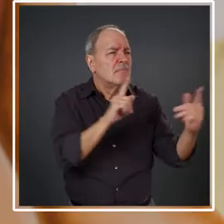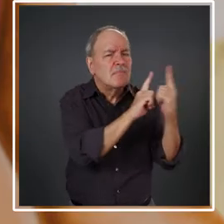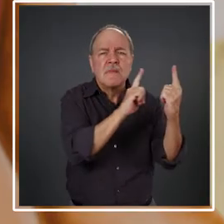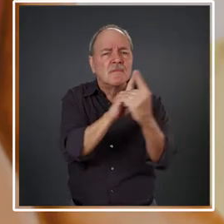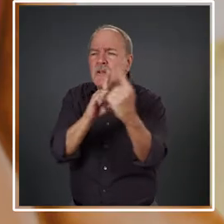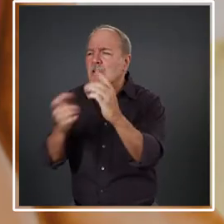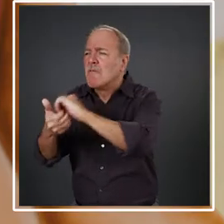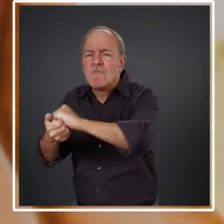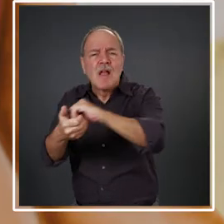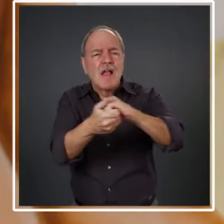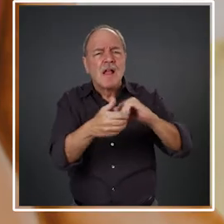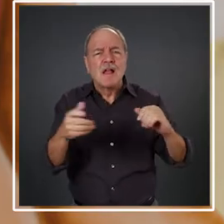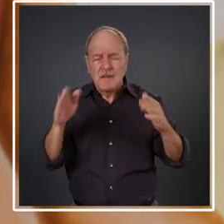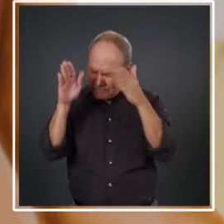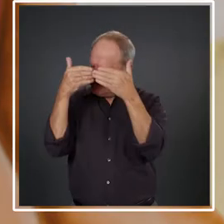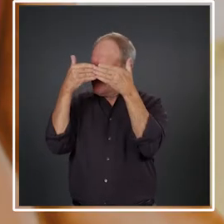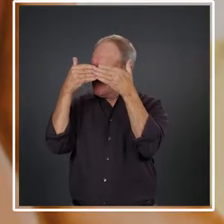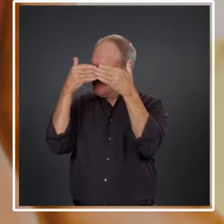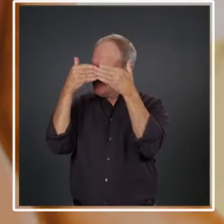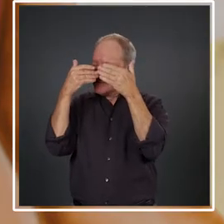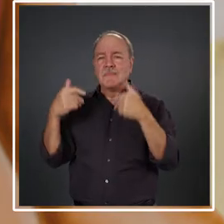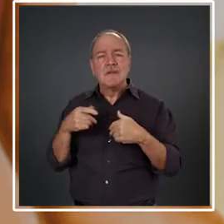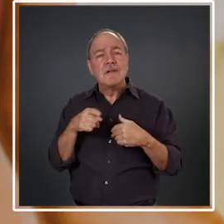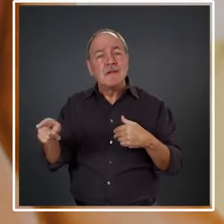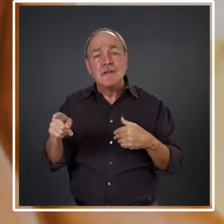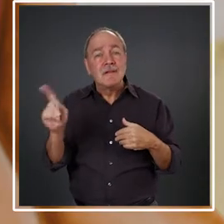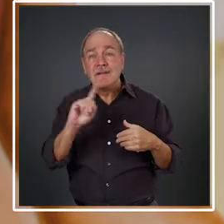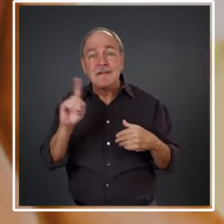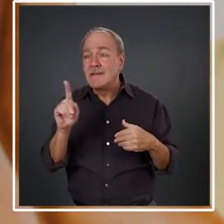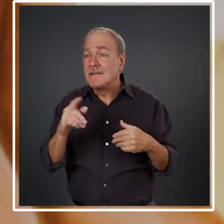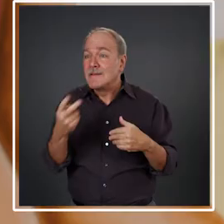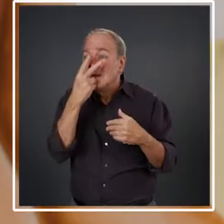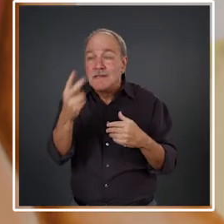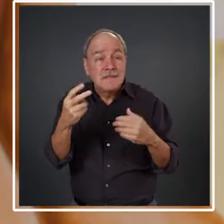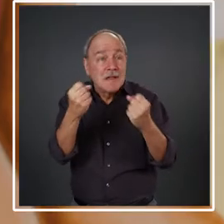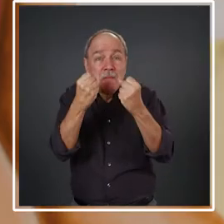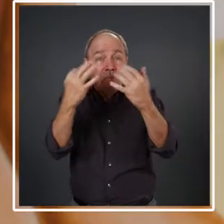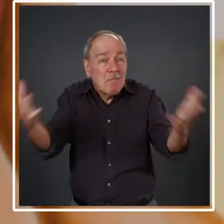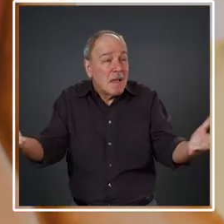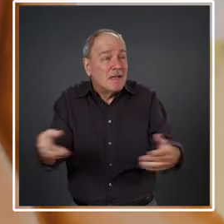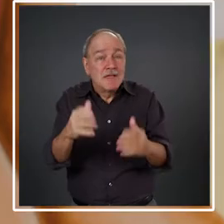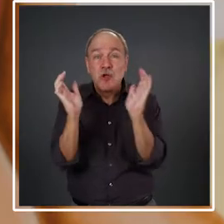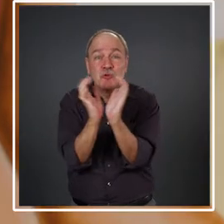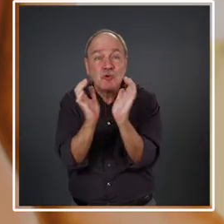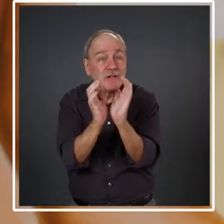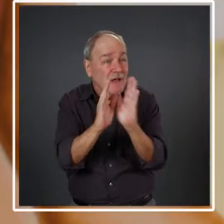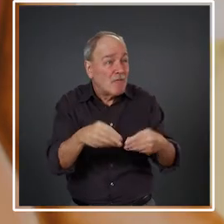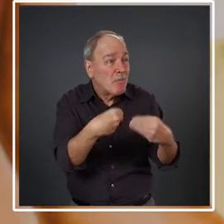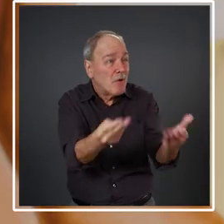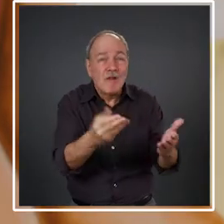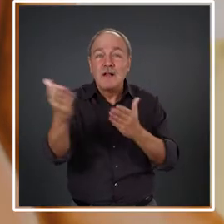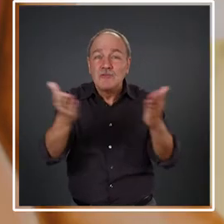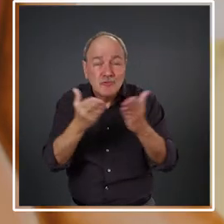go out and make friends. They wouldn't go out and actually benefit from the multiple services that UNICEF have for them,